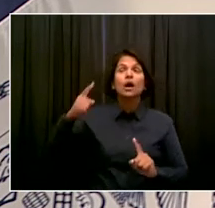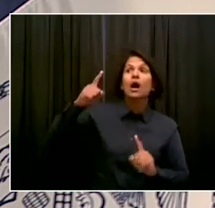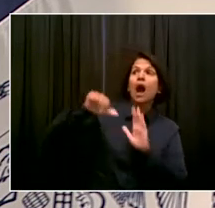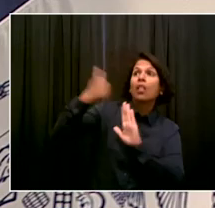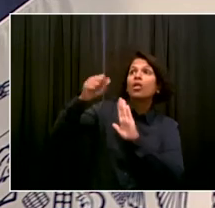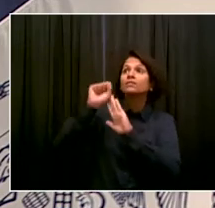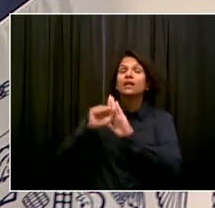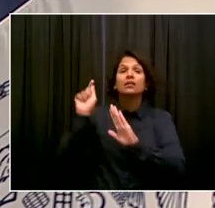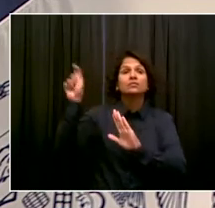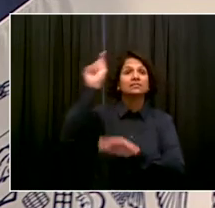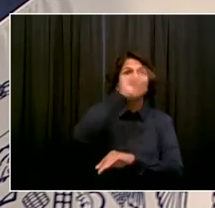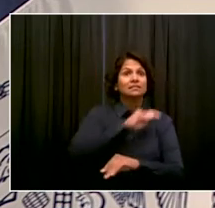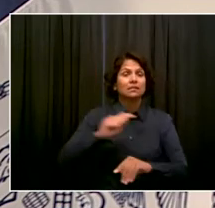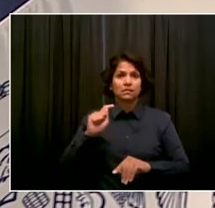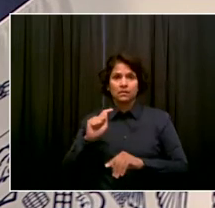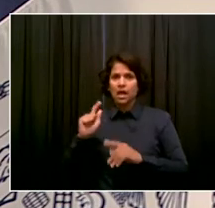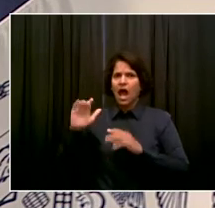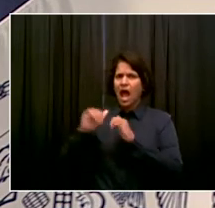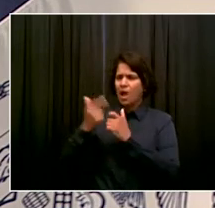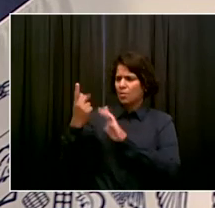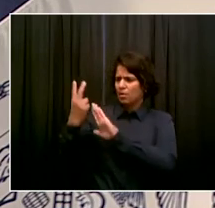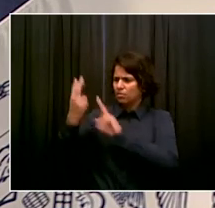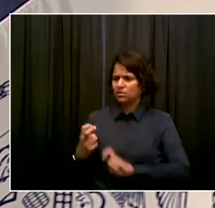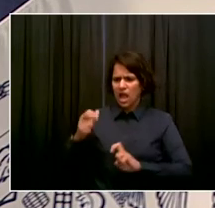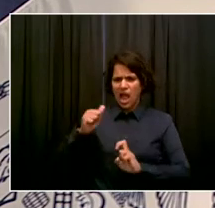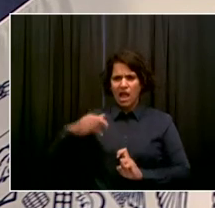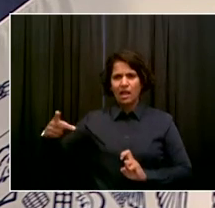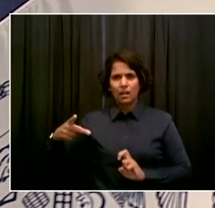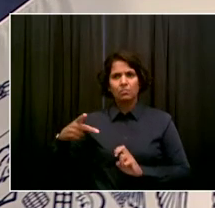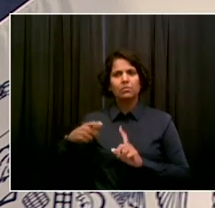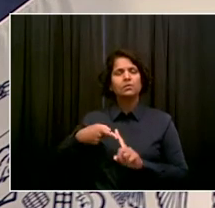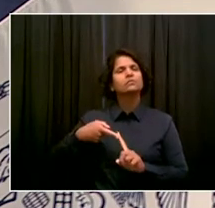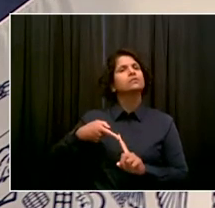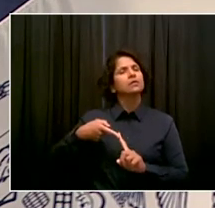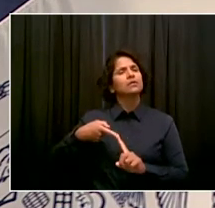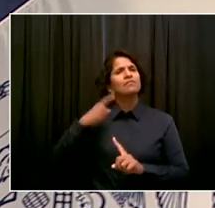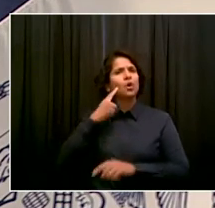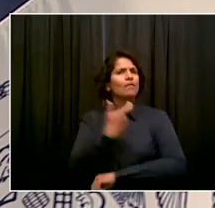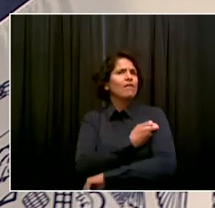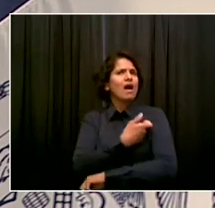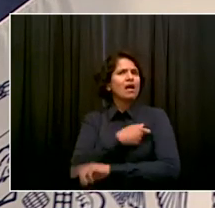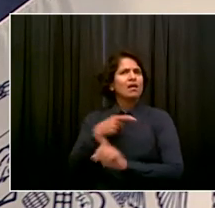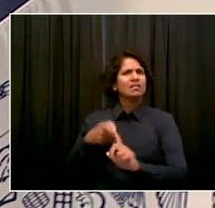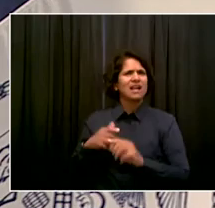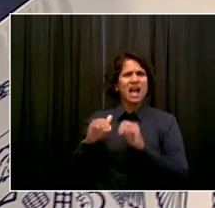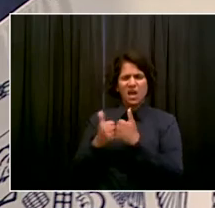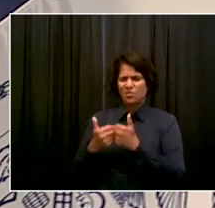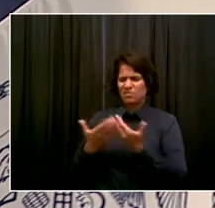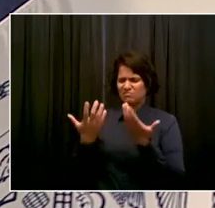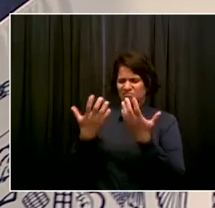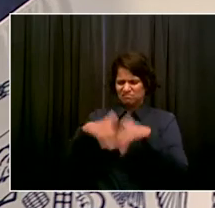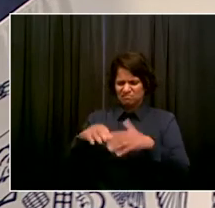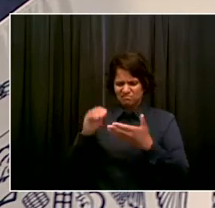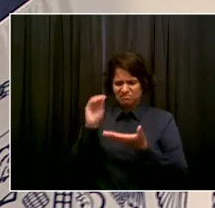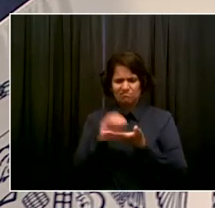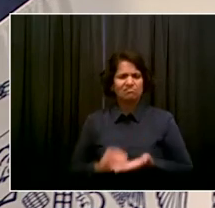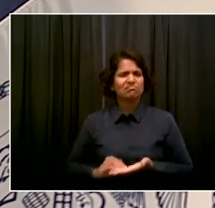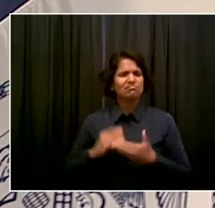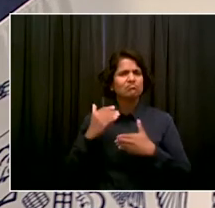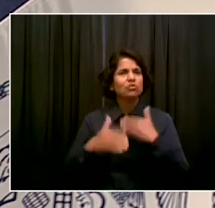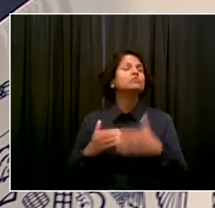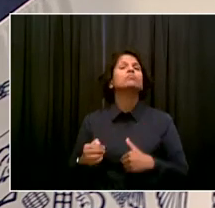card? You know, great question, Lisa. Obviously, the vaccination card